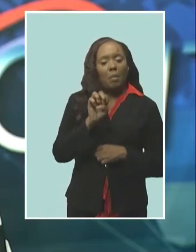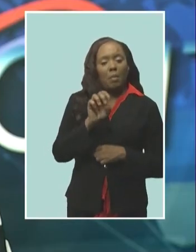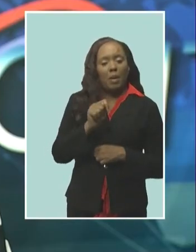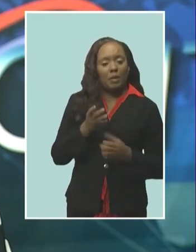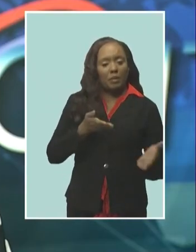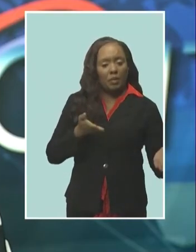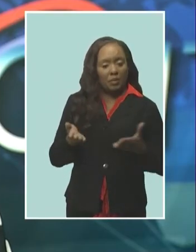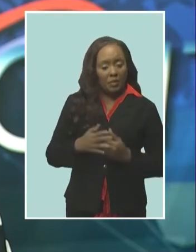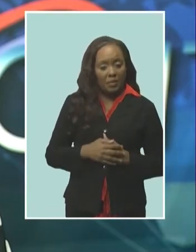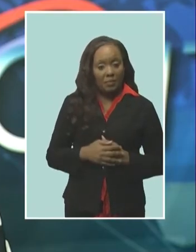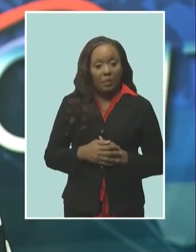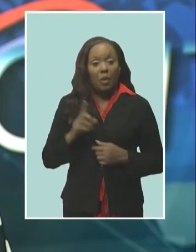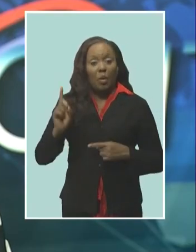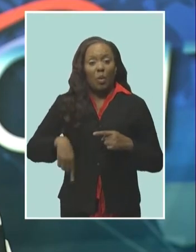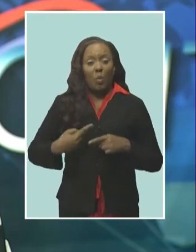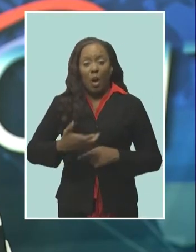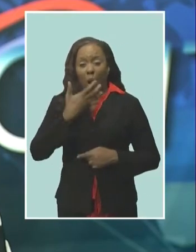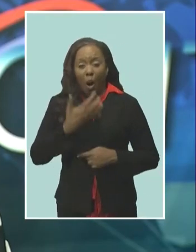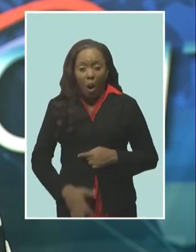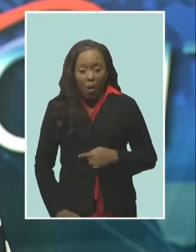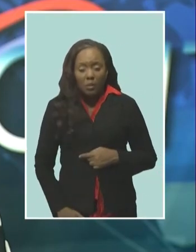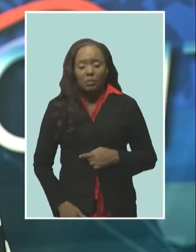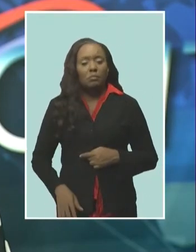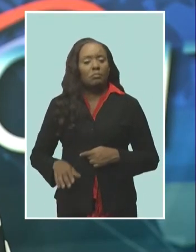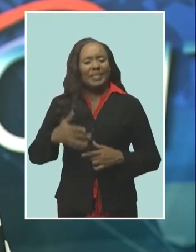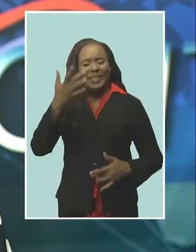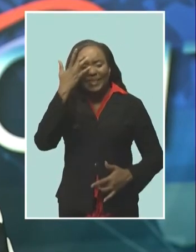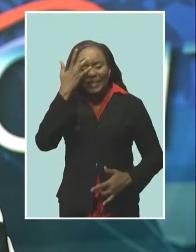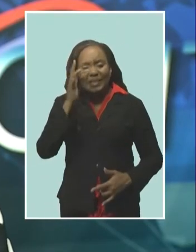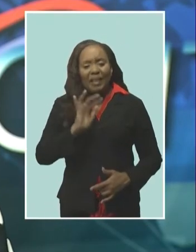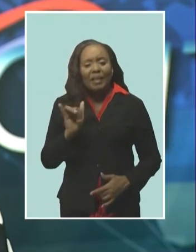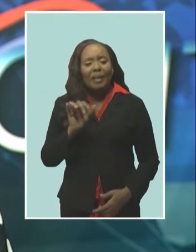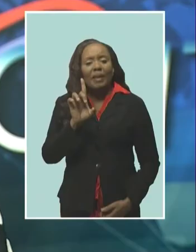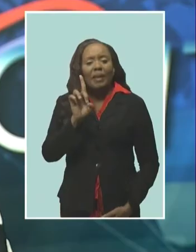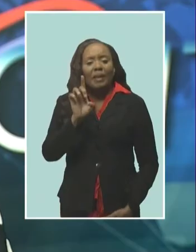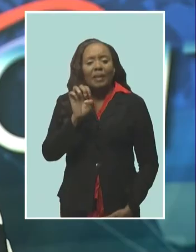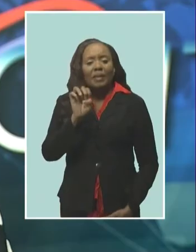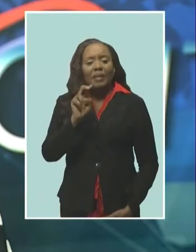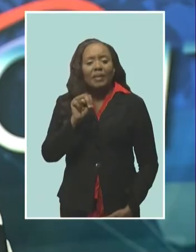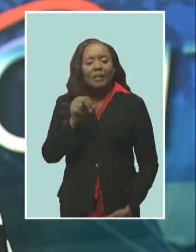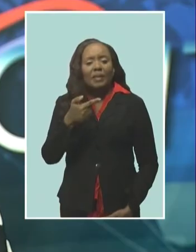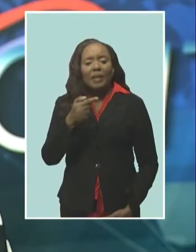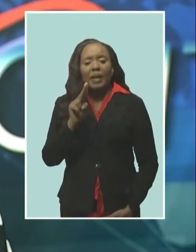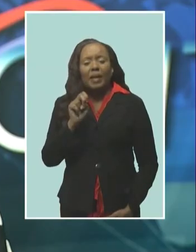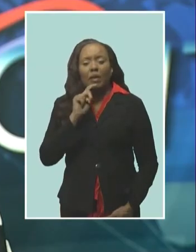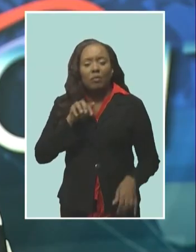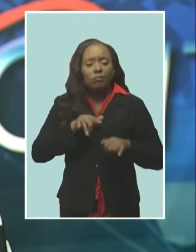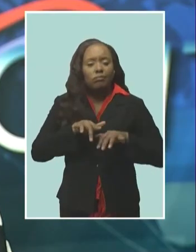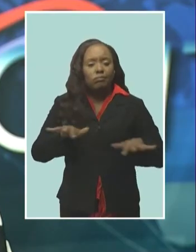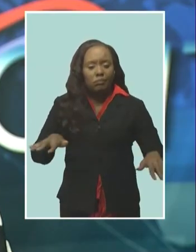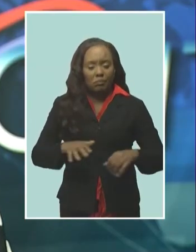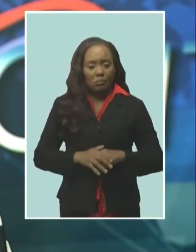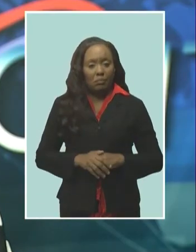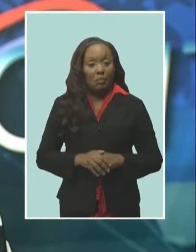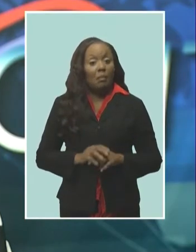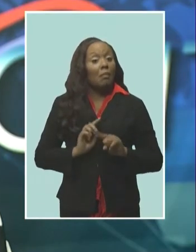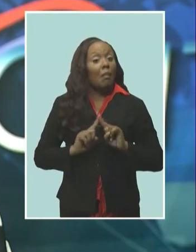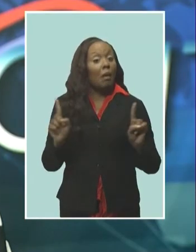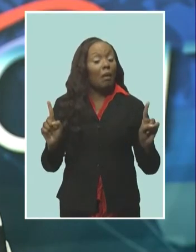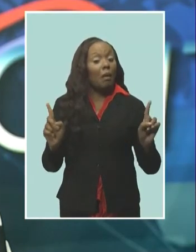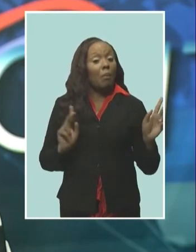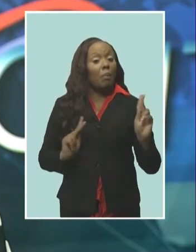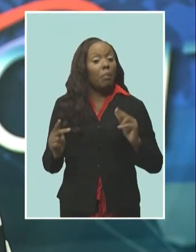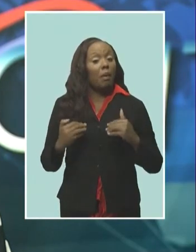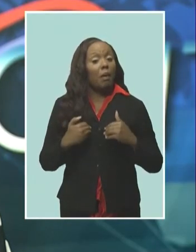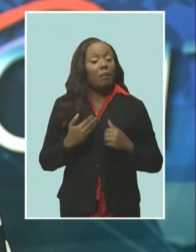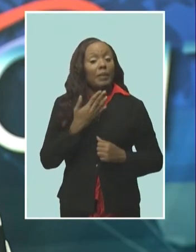heat vector-borne diseases like dengue are more prevalent but he notes people with non-communicable diseases like high blood pressure